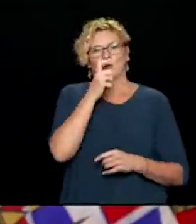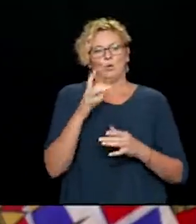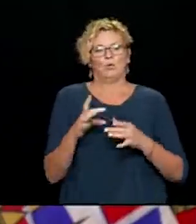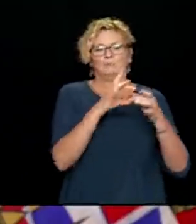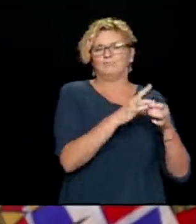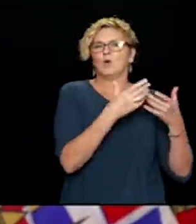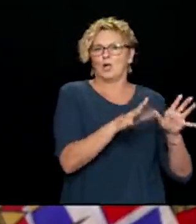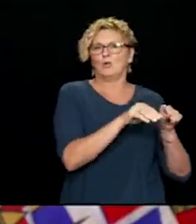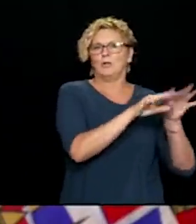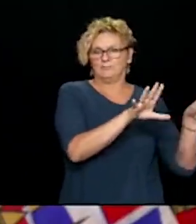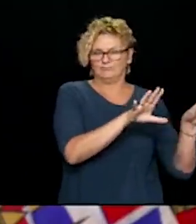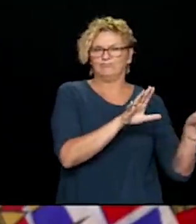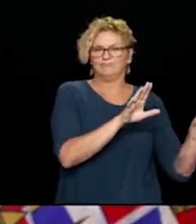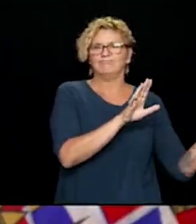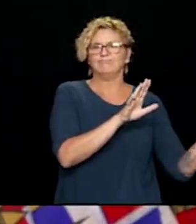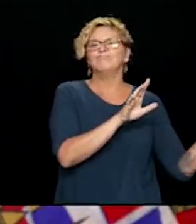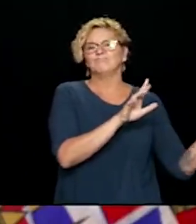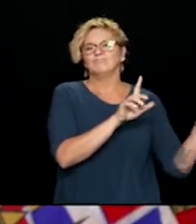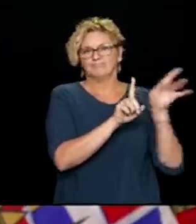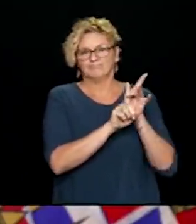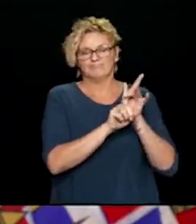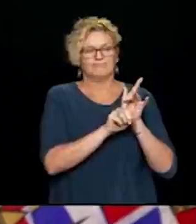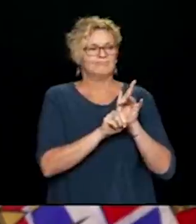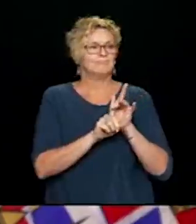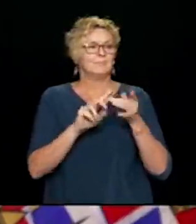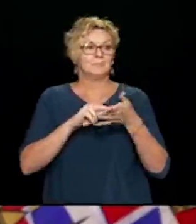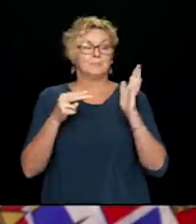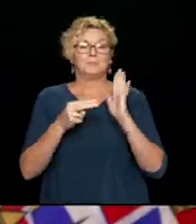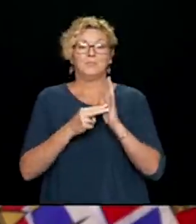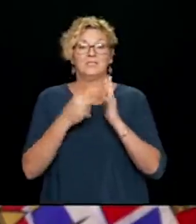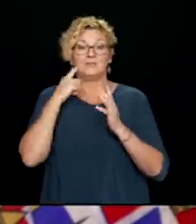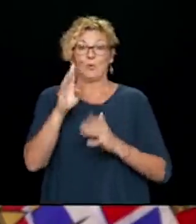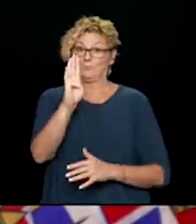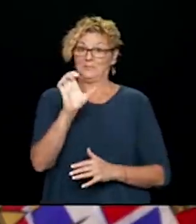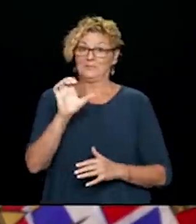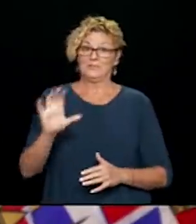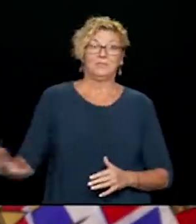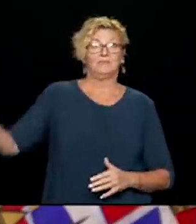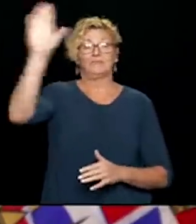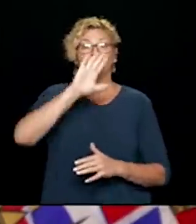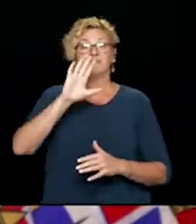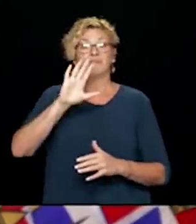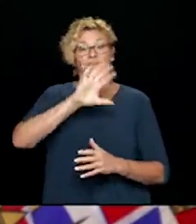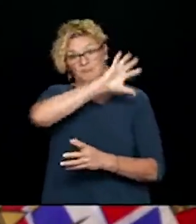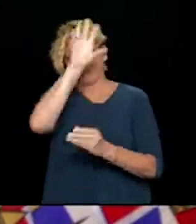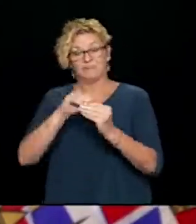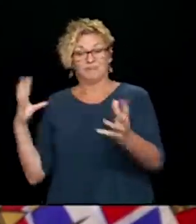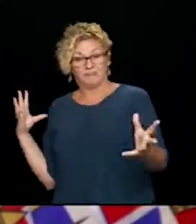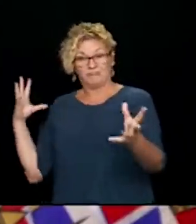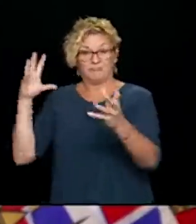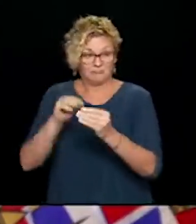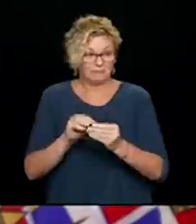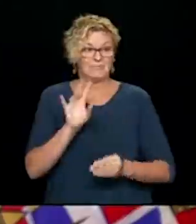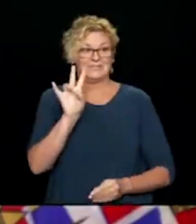four who were epidemiologically linked. Our total in British Columbia now stands at 7279